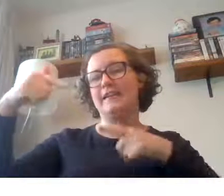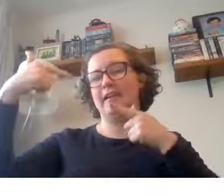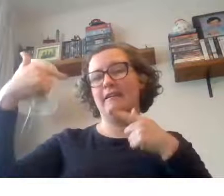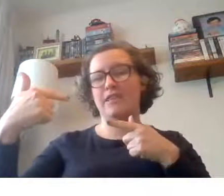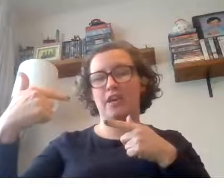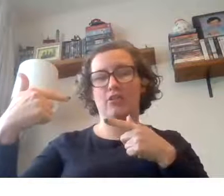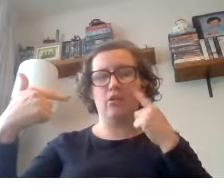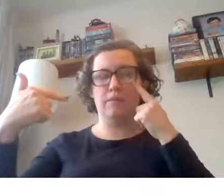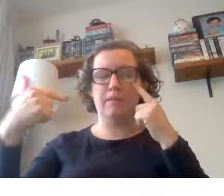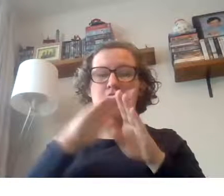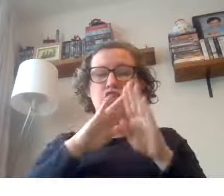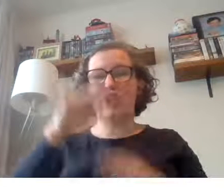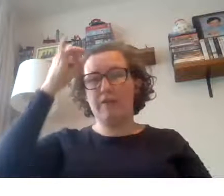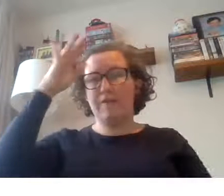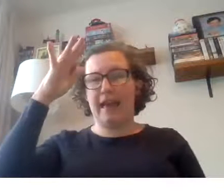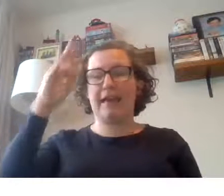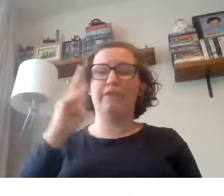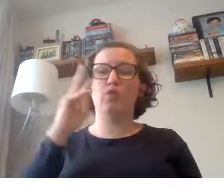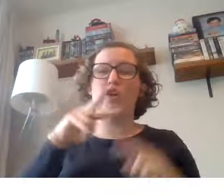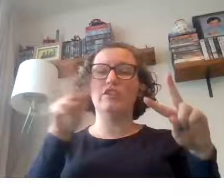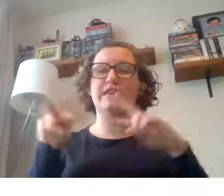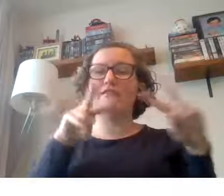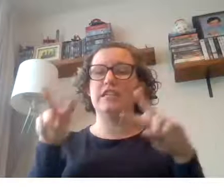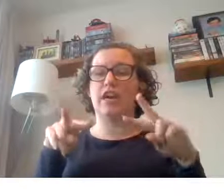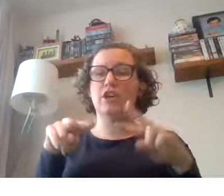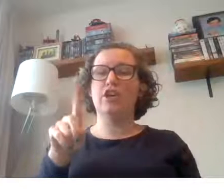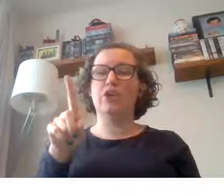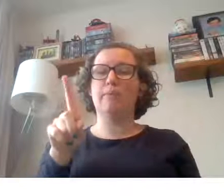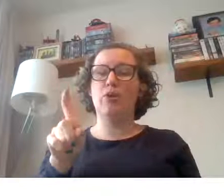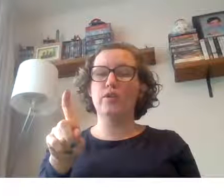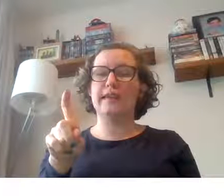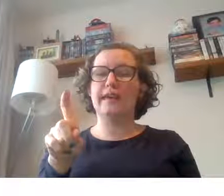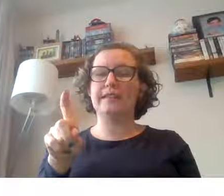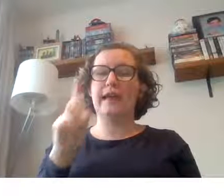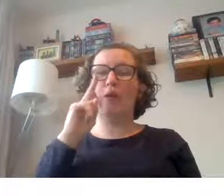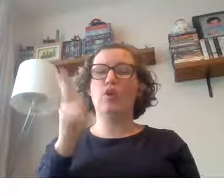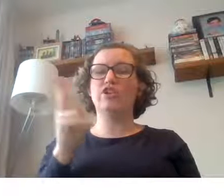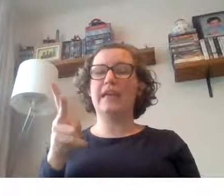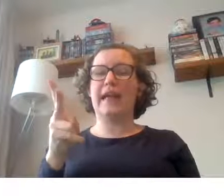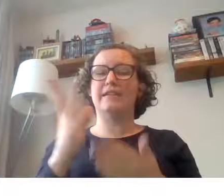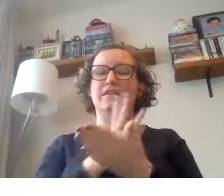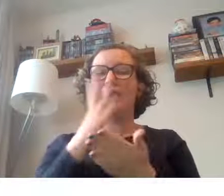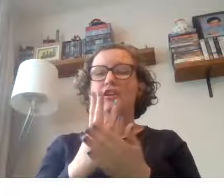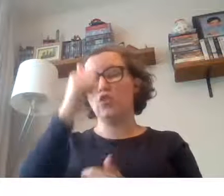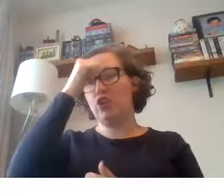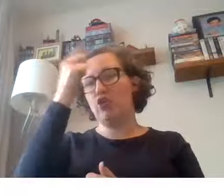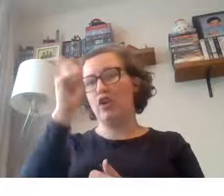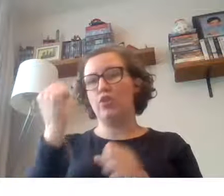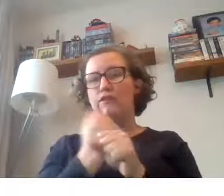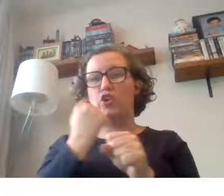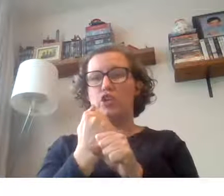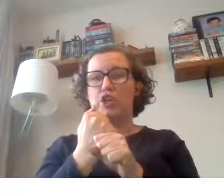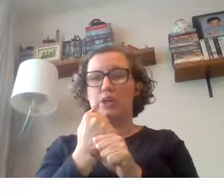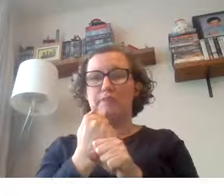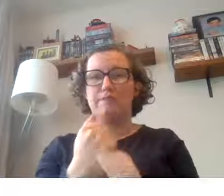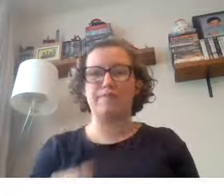friday's video call don't forget if you're watching this video you can pause it and watch it again to make sure you